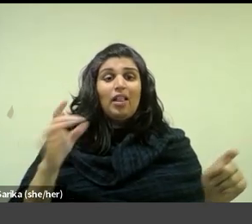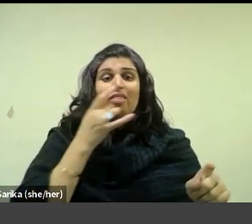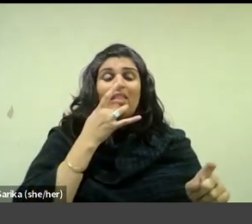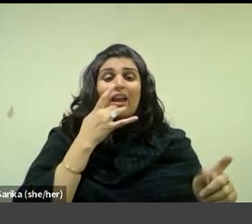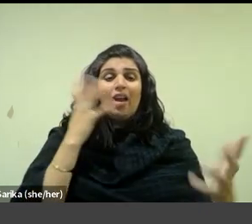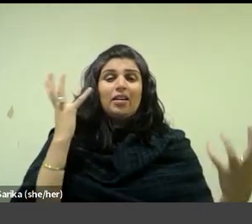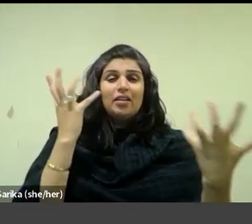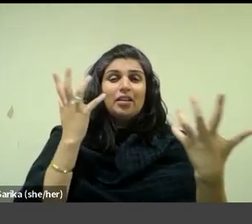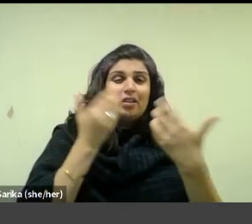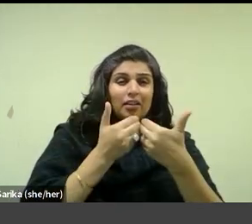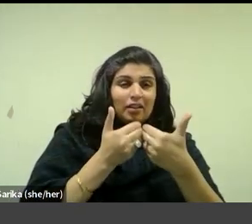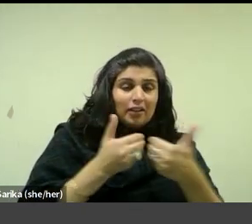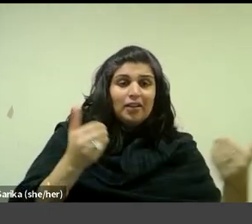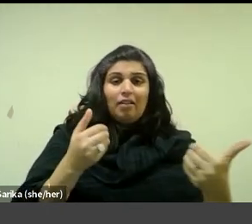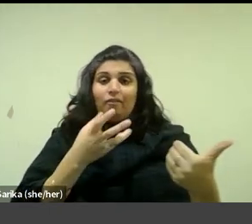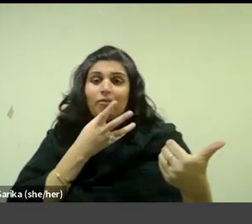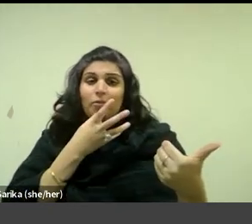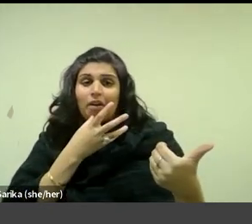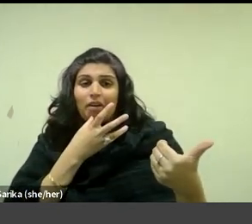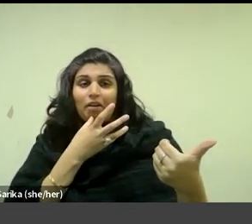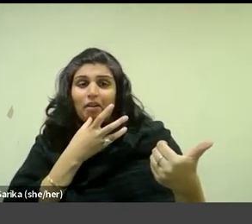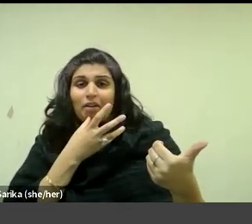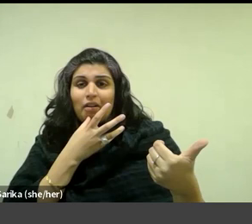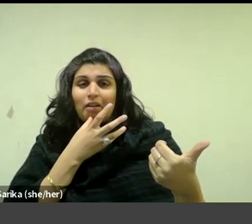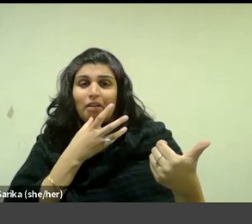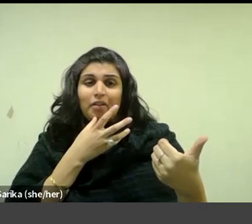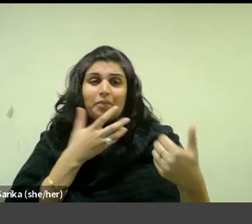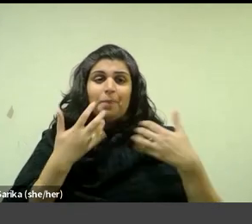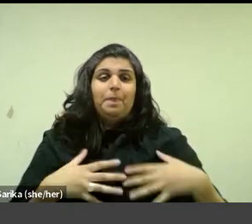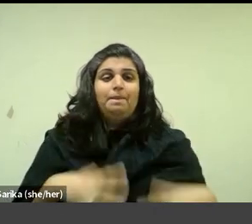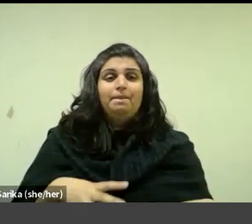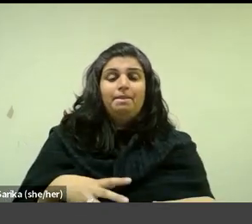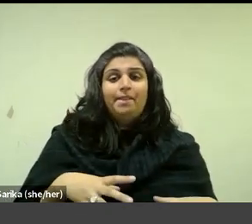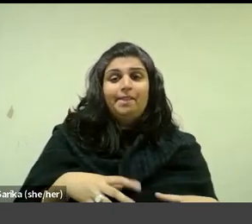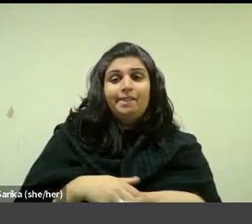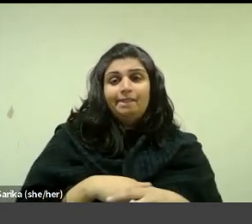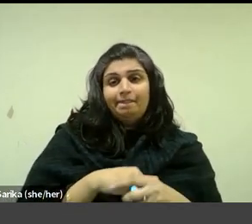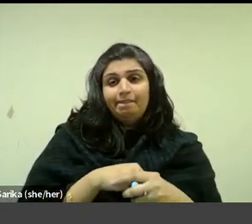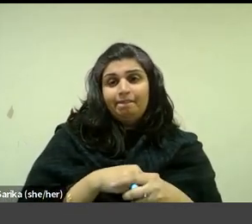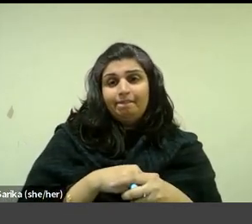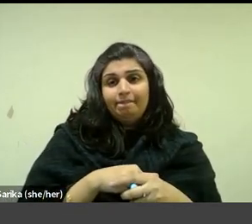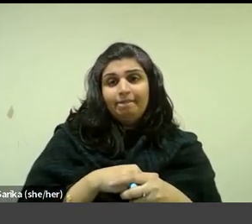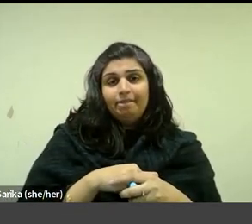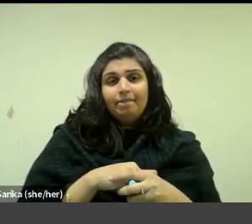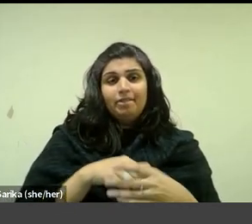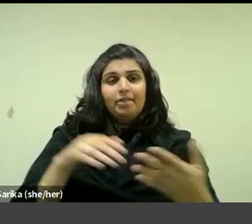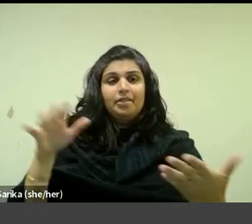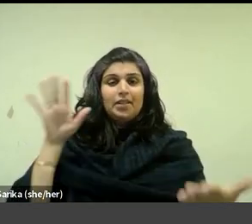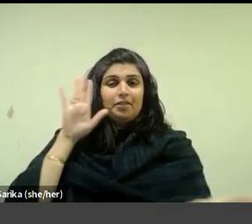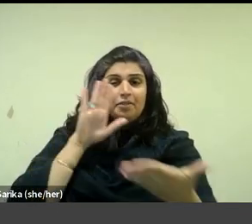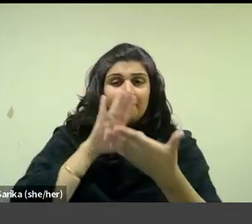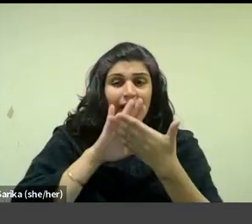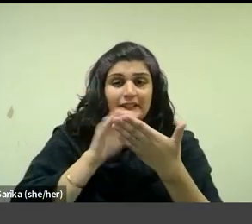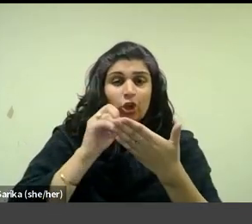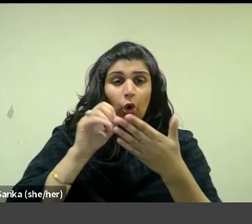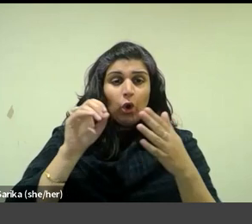bifurcate the figure of Madame Vuillard, varying enough to dematerialise, flatten or add texture to her